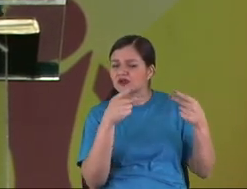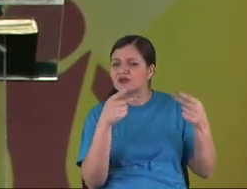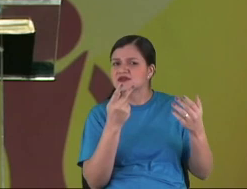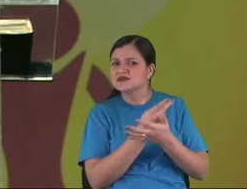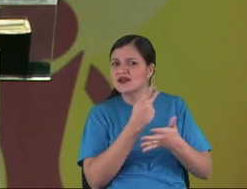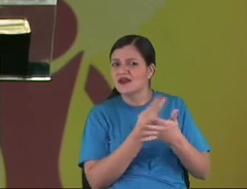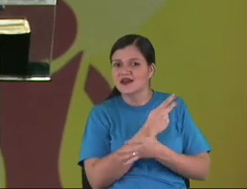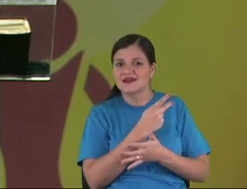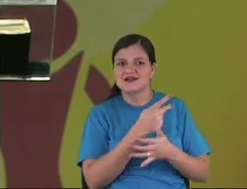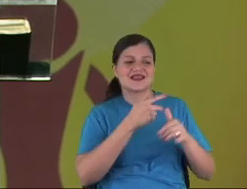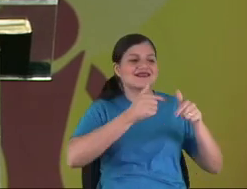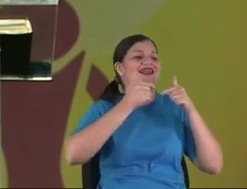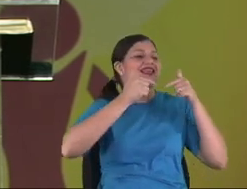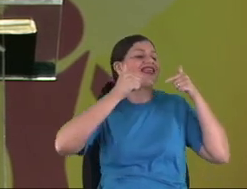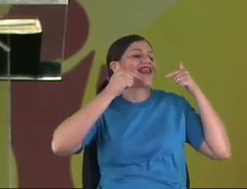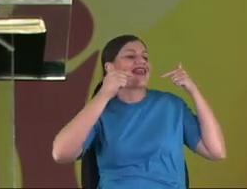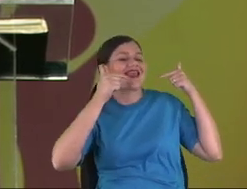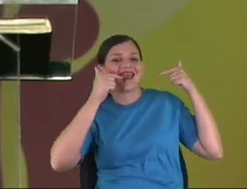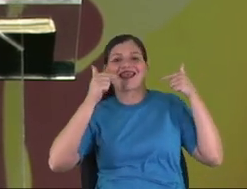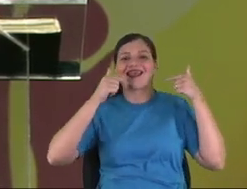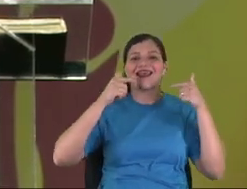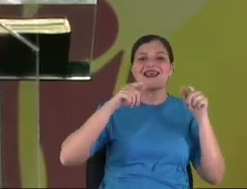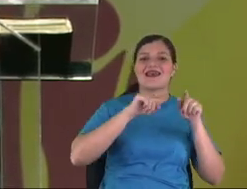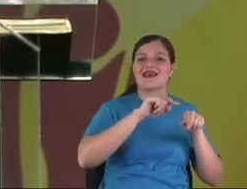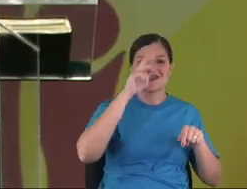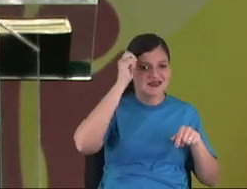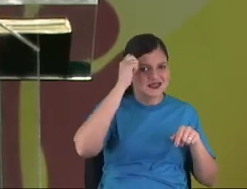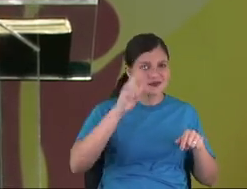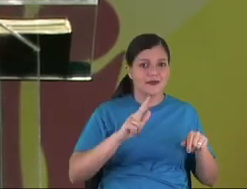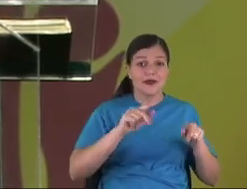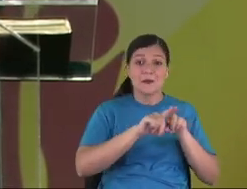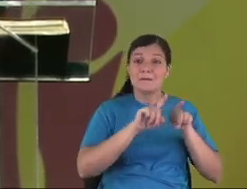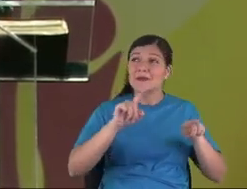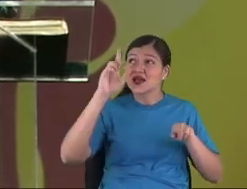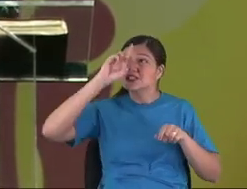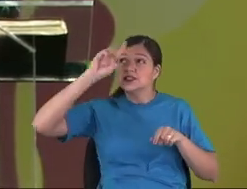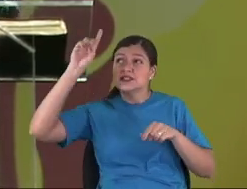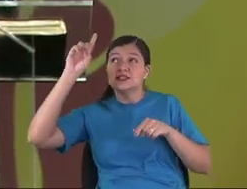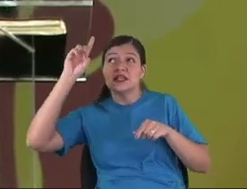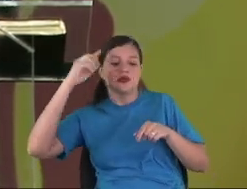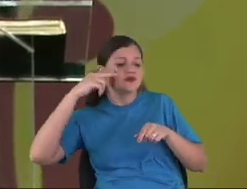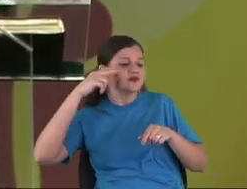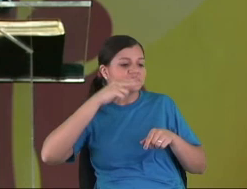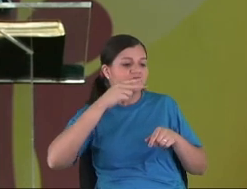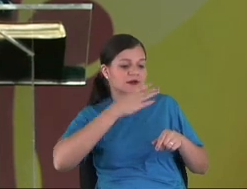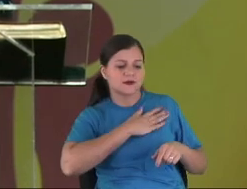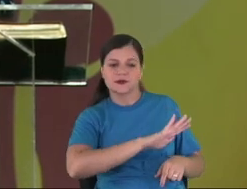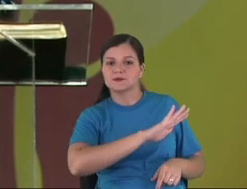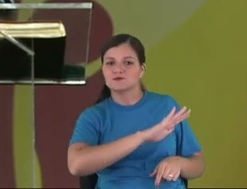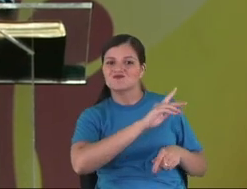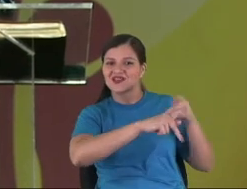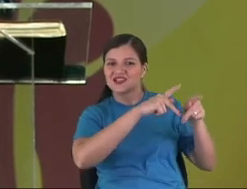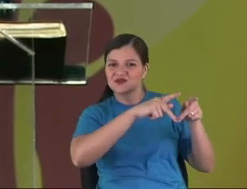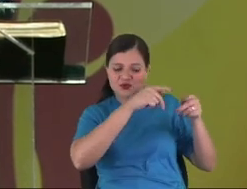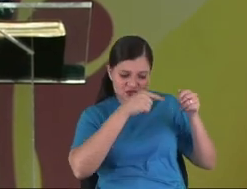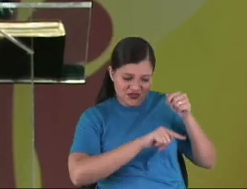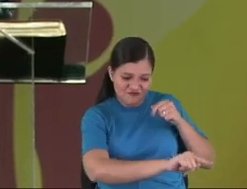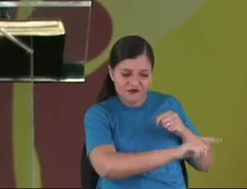the kids take for them like smart people, they don't have God, and they go to hell.